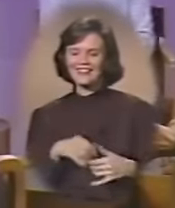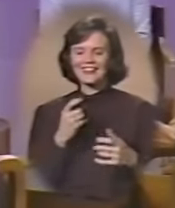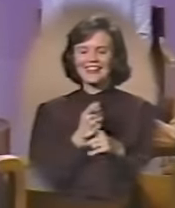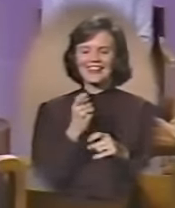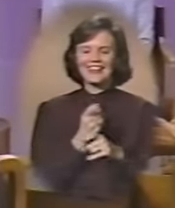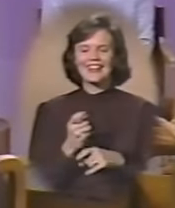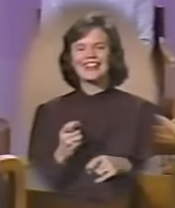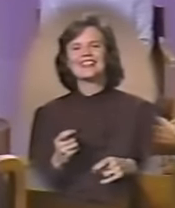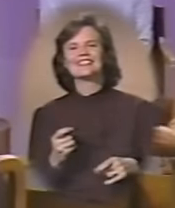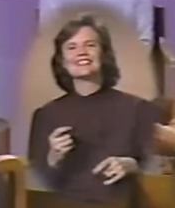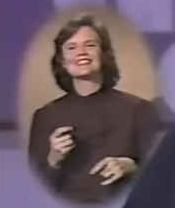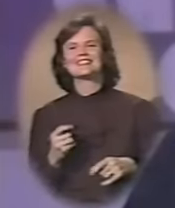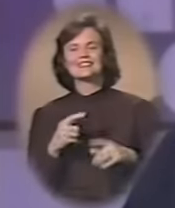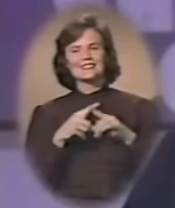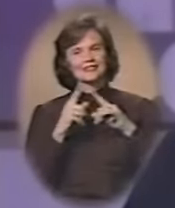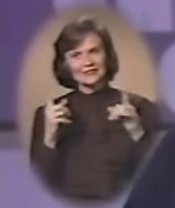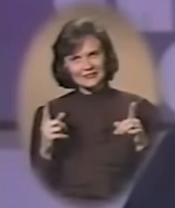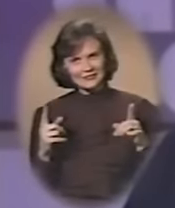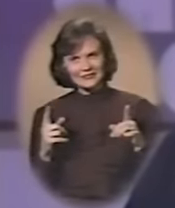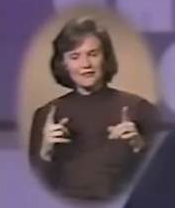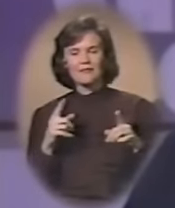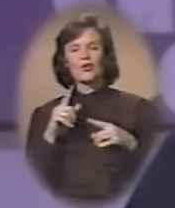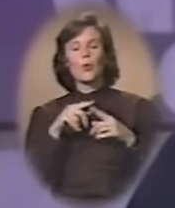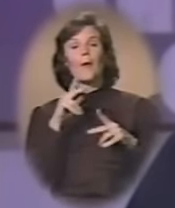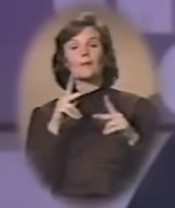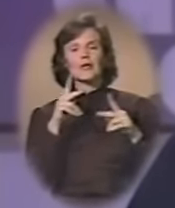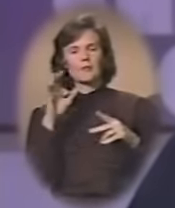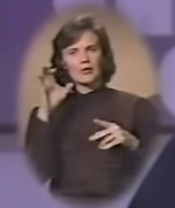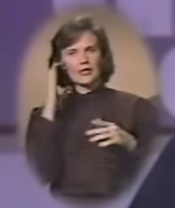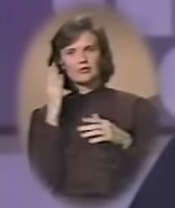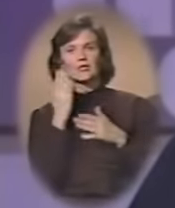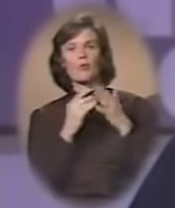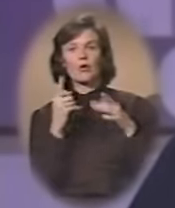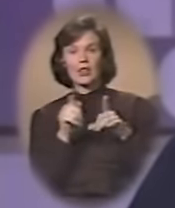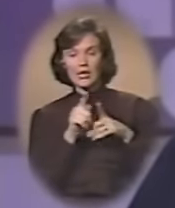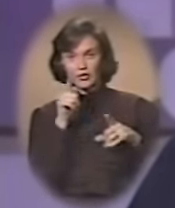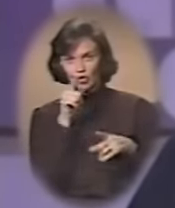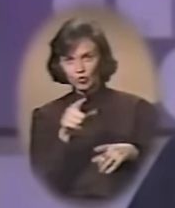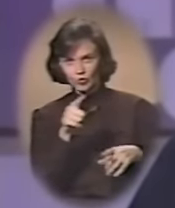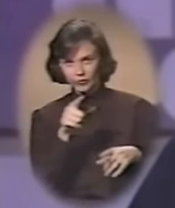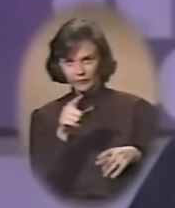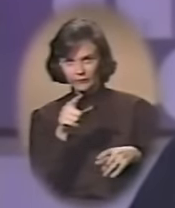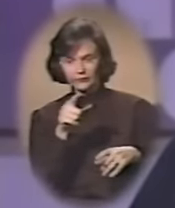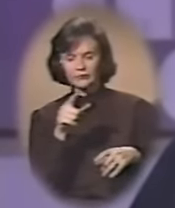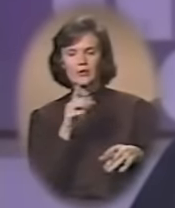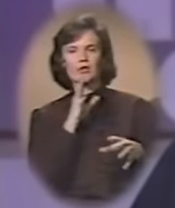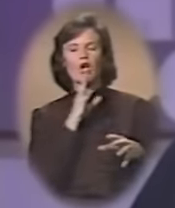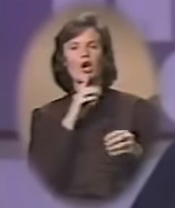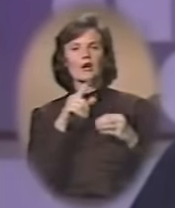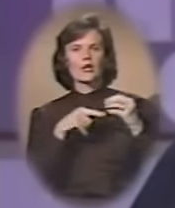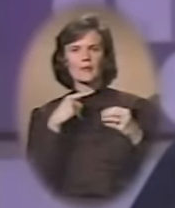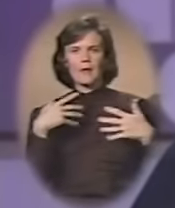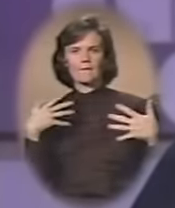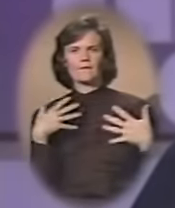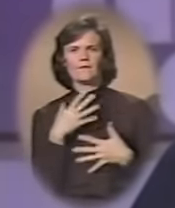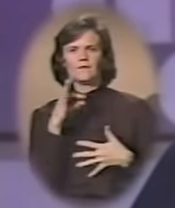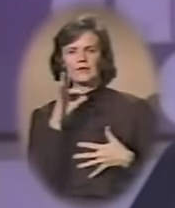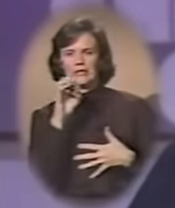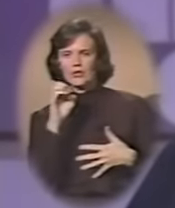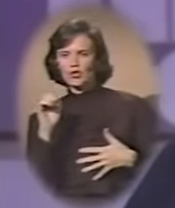kidding? But when people hear someone like you talking about fear,